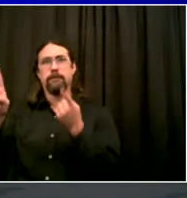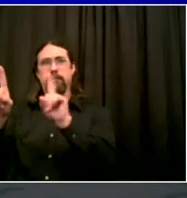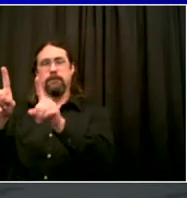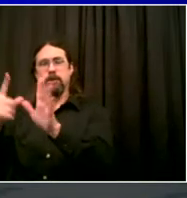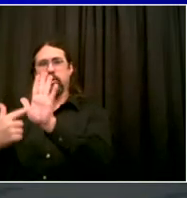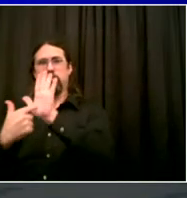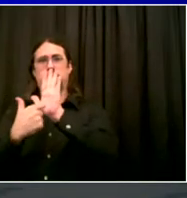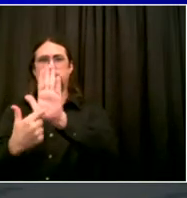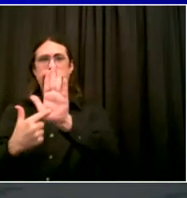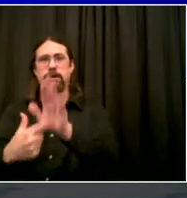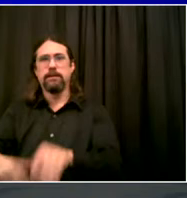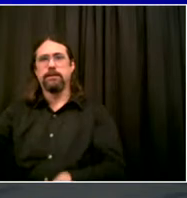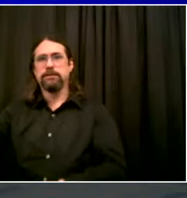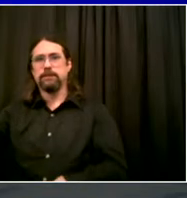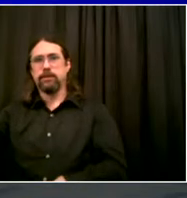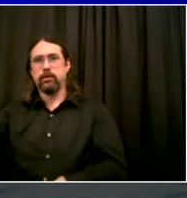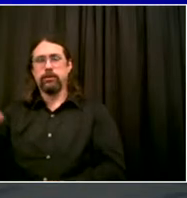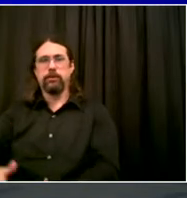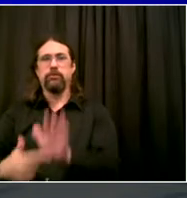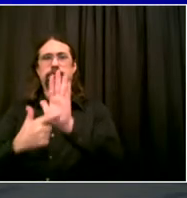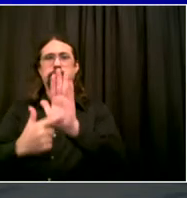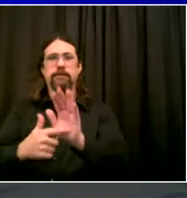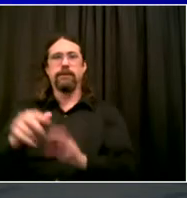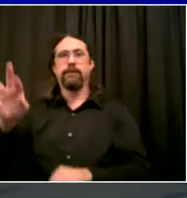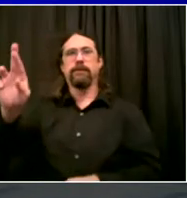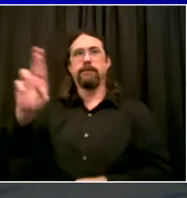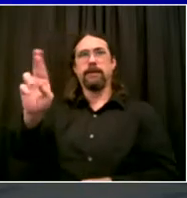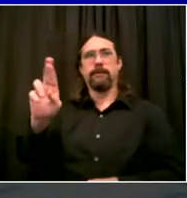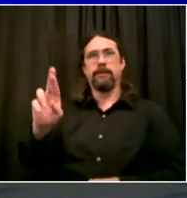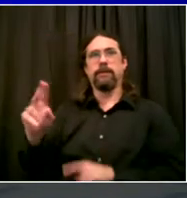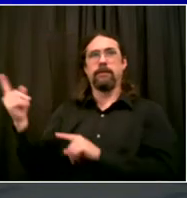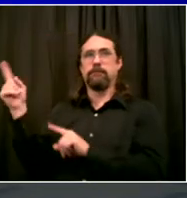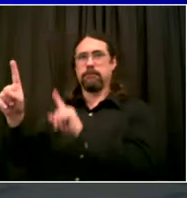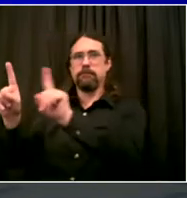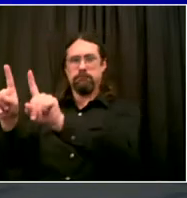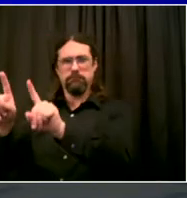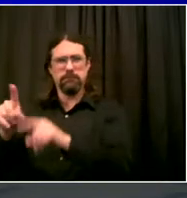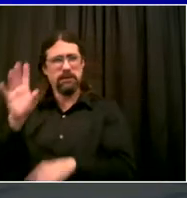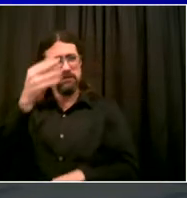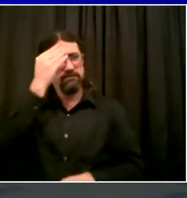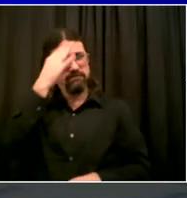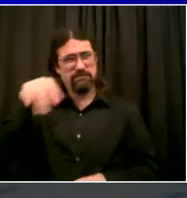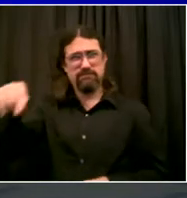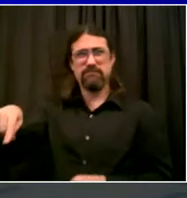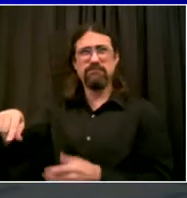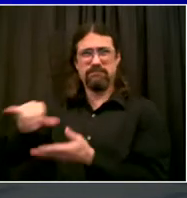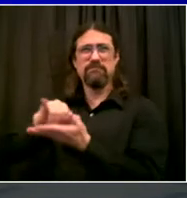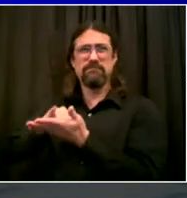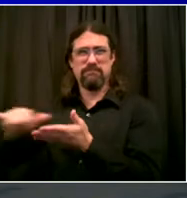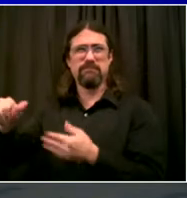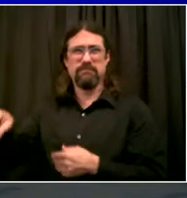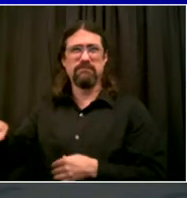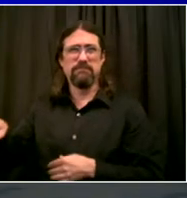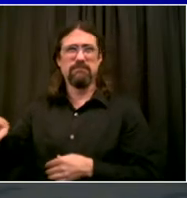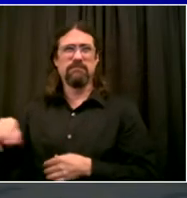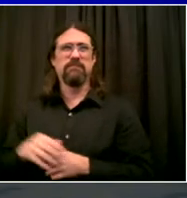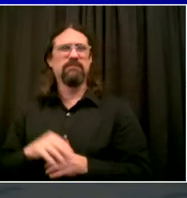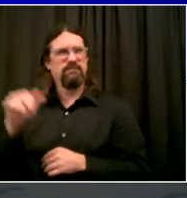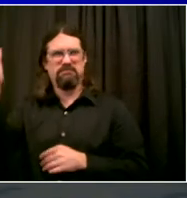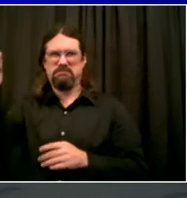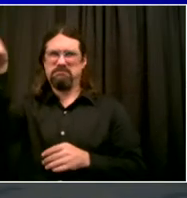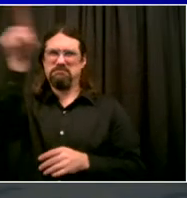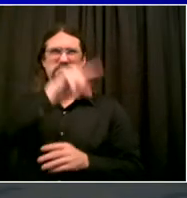are examples. Colorado is a great example. They do not have a system based on party